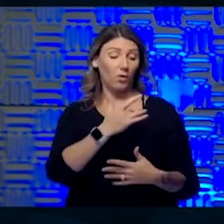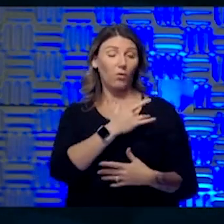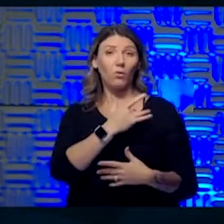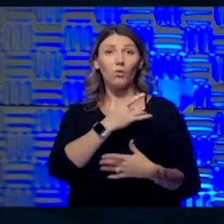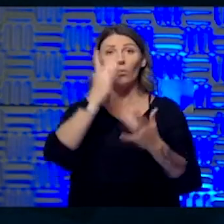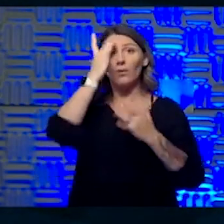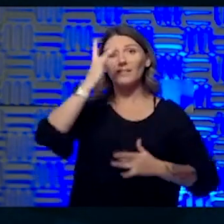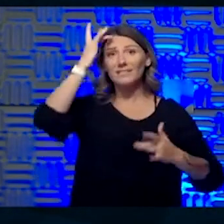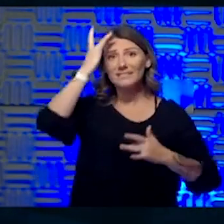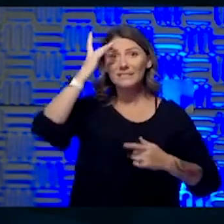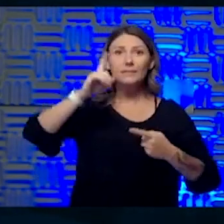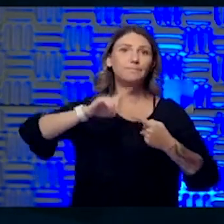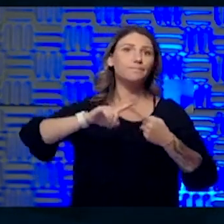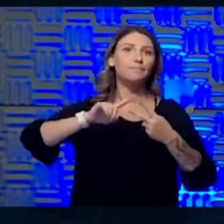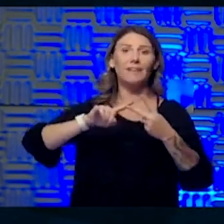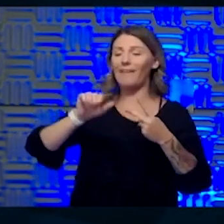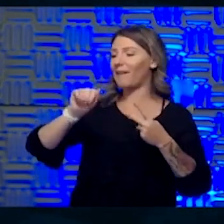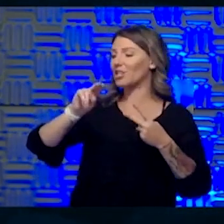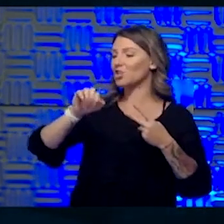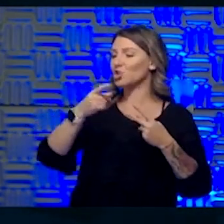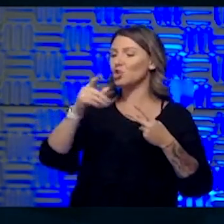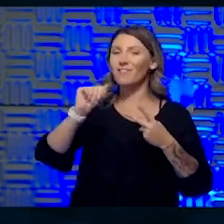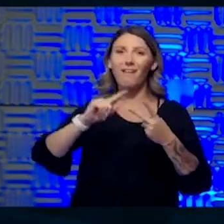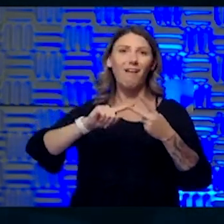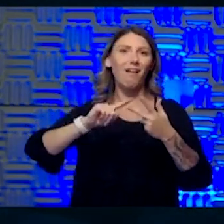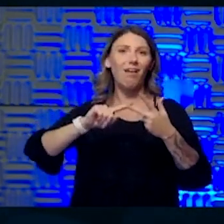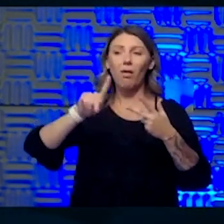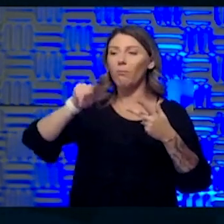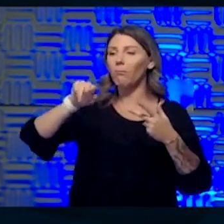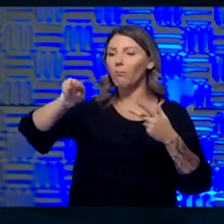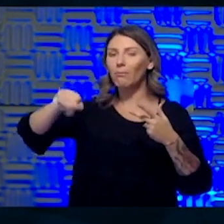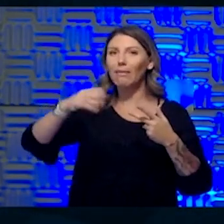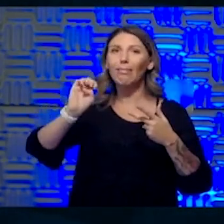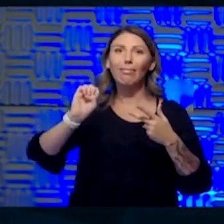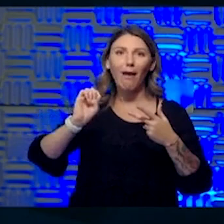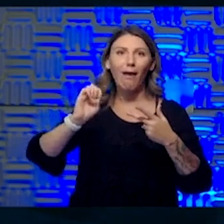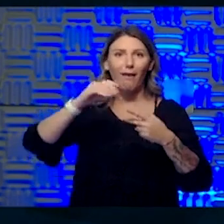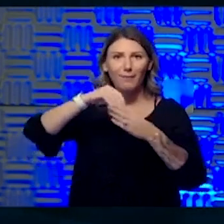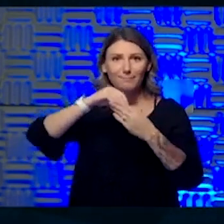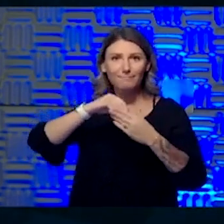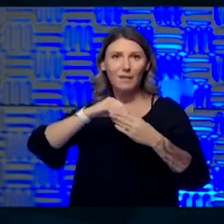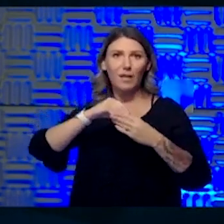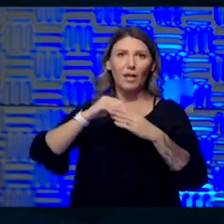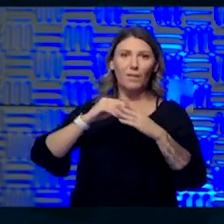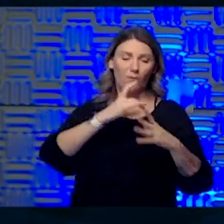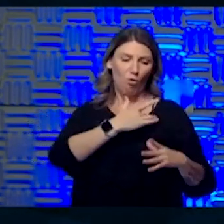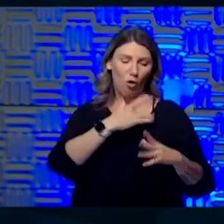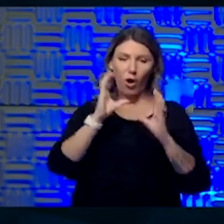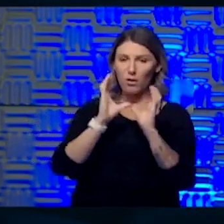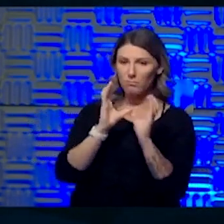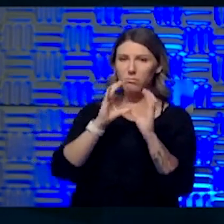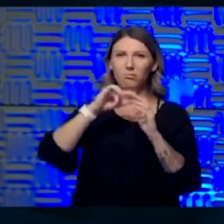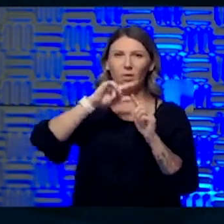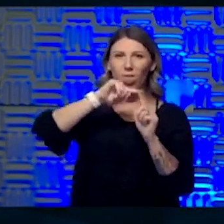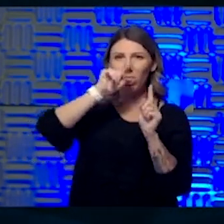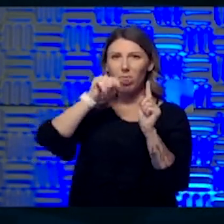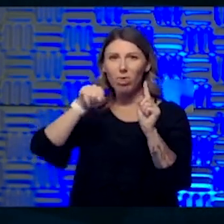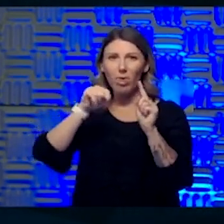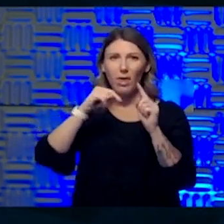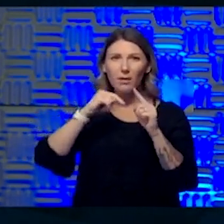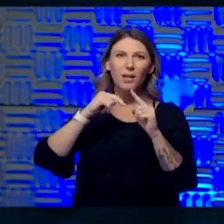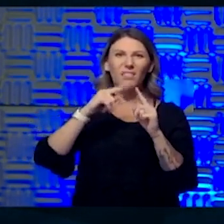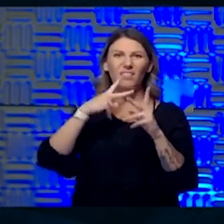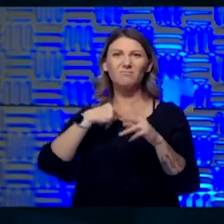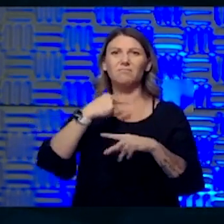angina, blocked arteries, they present differently for different people. Sometimes it's chest pain. Sometimes it shortens the breath, jaw